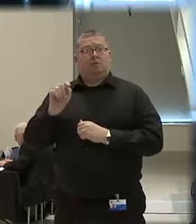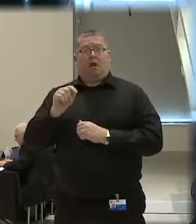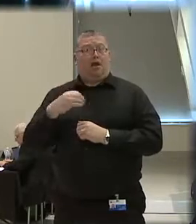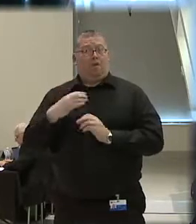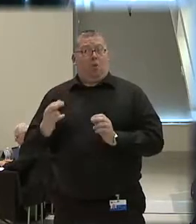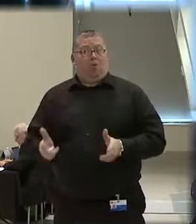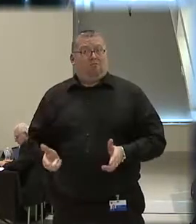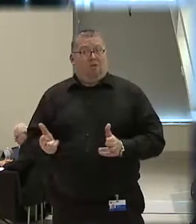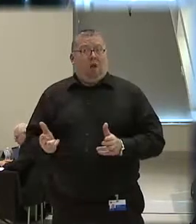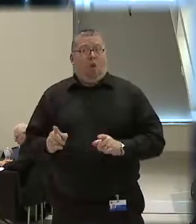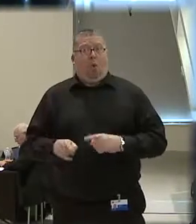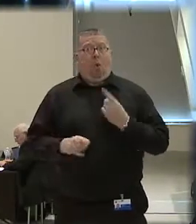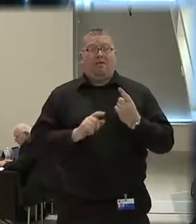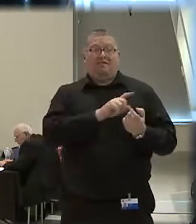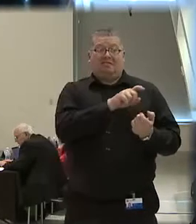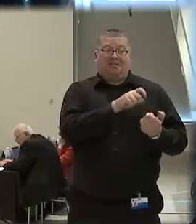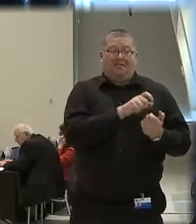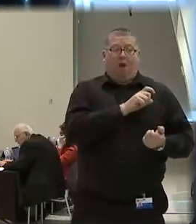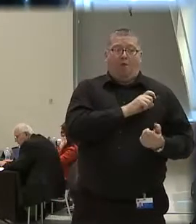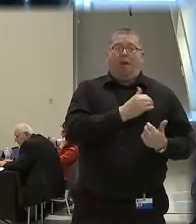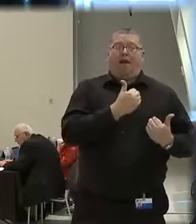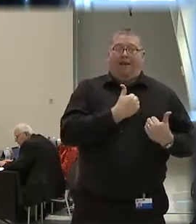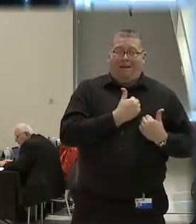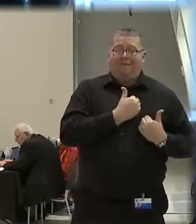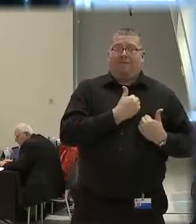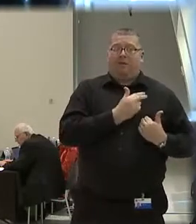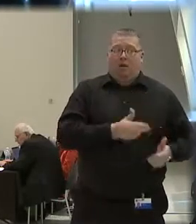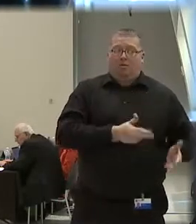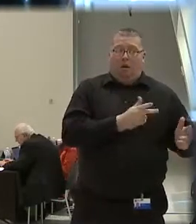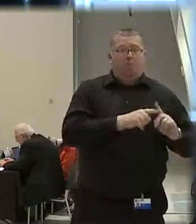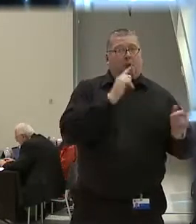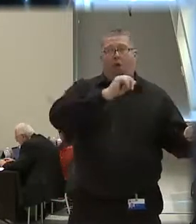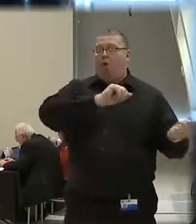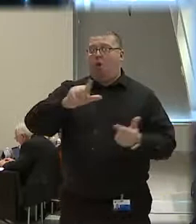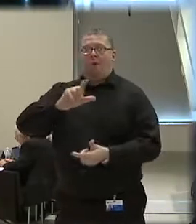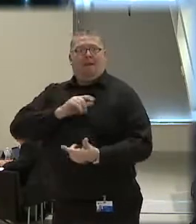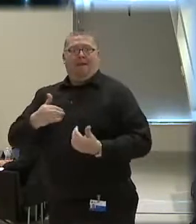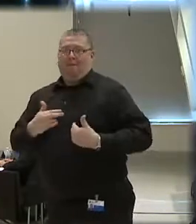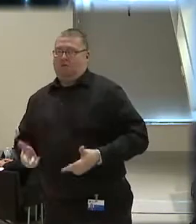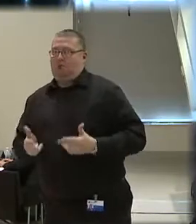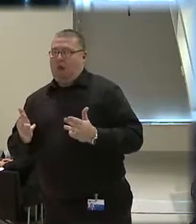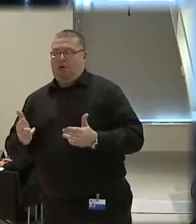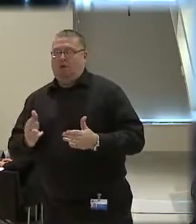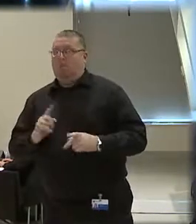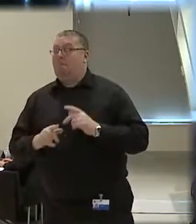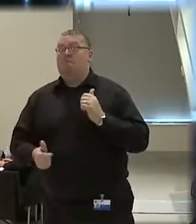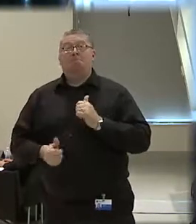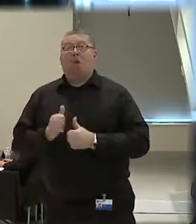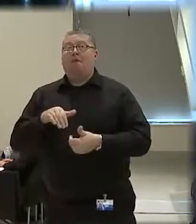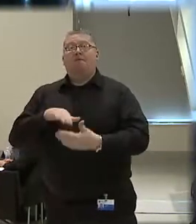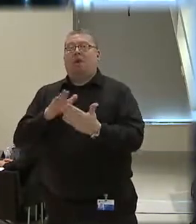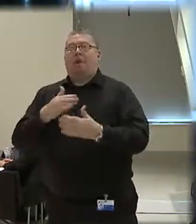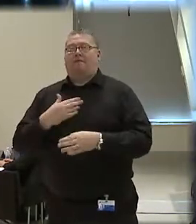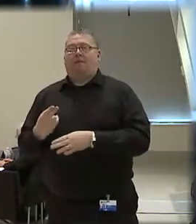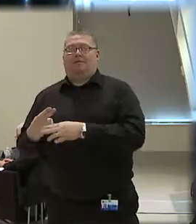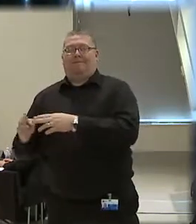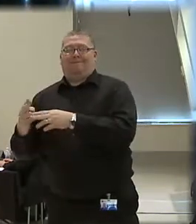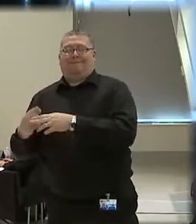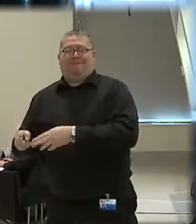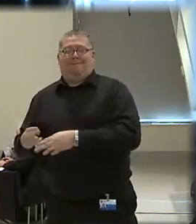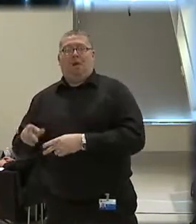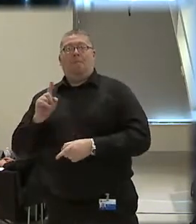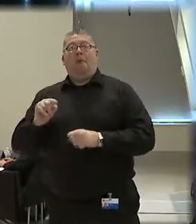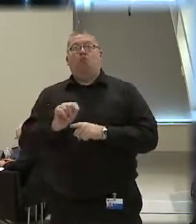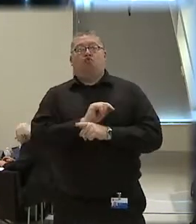So they are confronted with a number of situations similar here, mostly knives, not guns. They have to